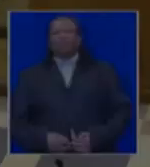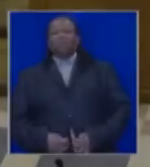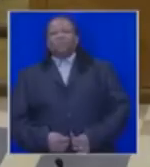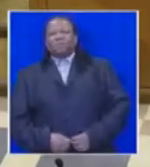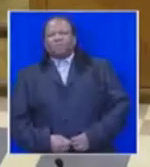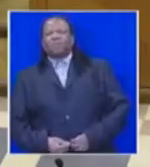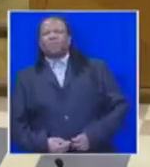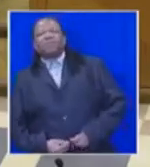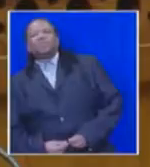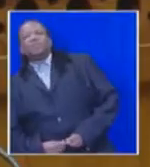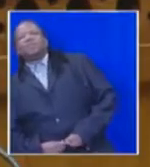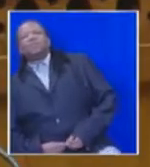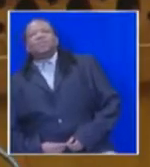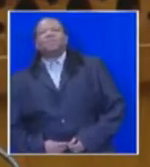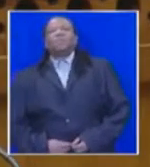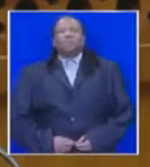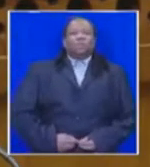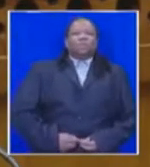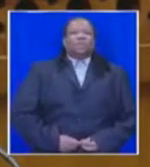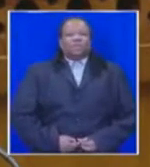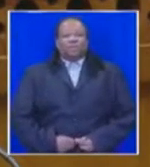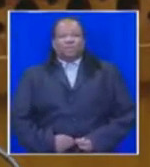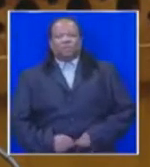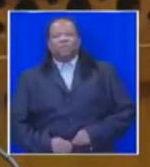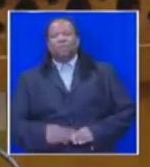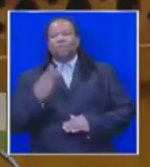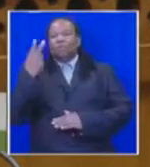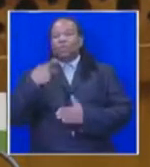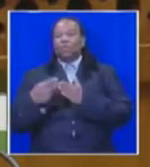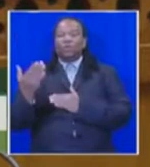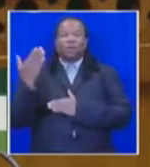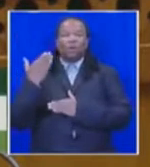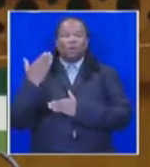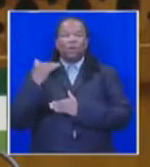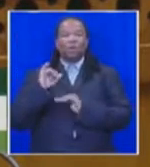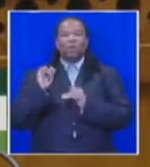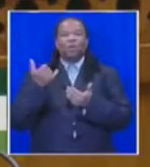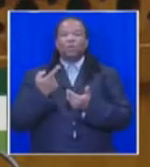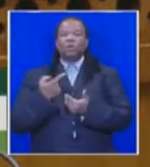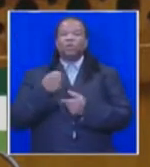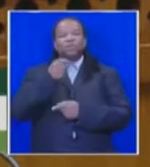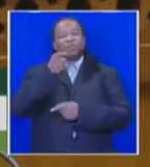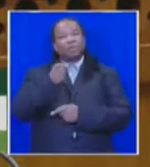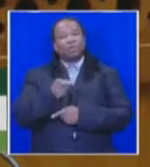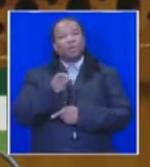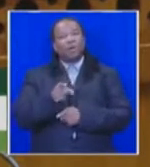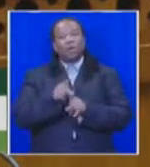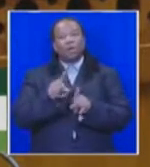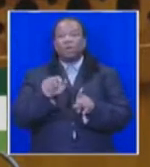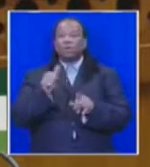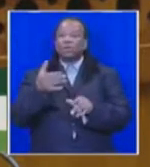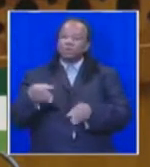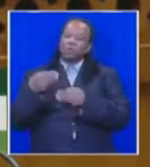Thank you Deputy Speaker. Almost two weeks ago during the budget debate on Parliament we heard the Speaker taking some responsibility for the chaotic